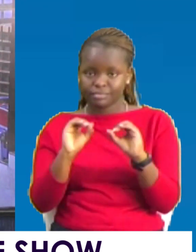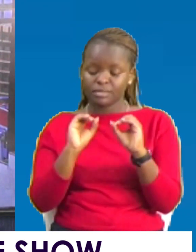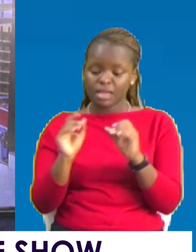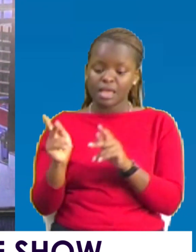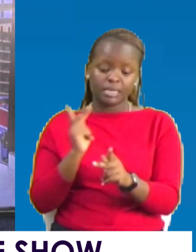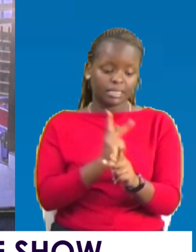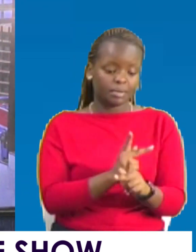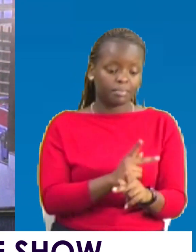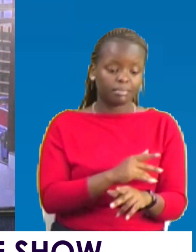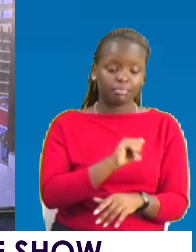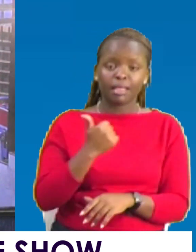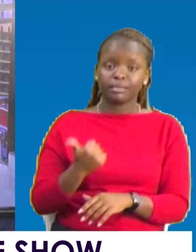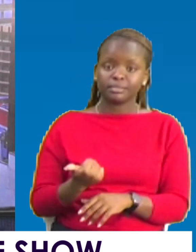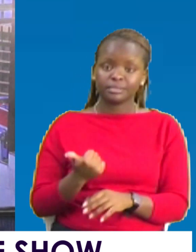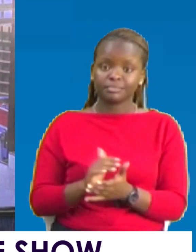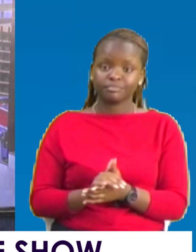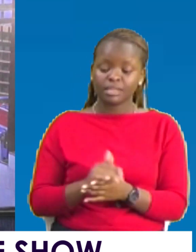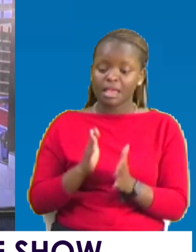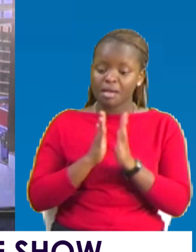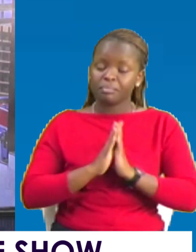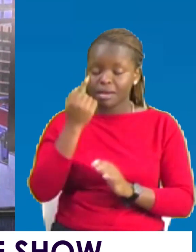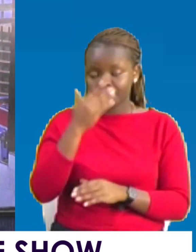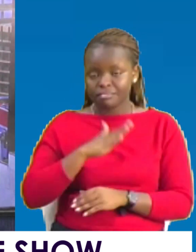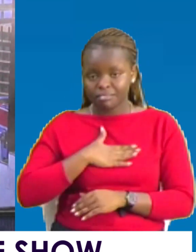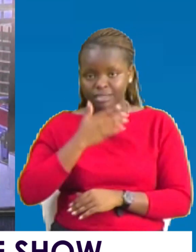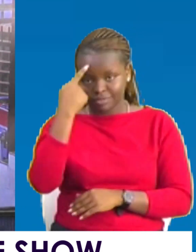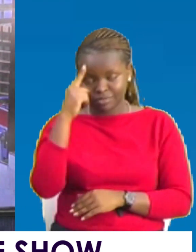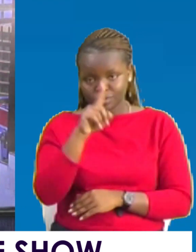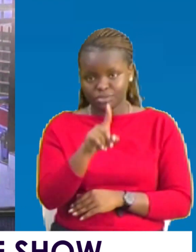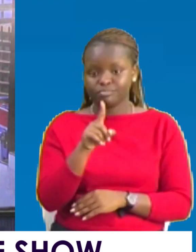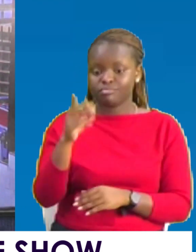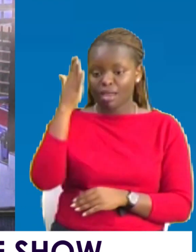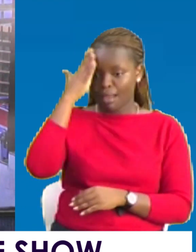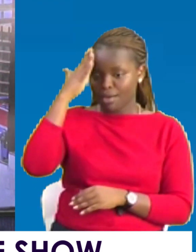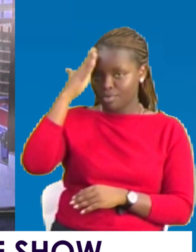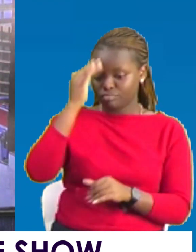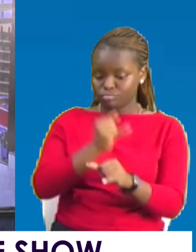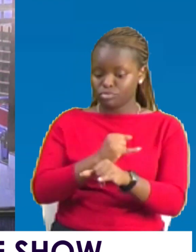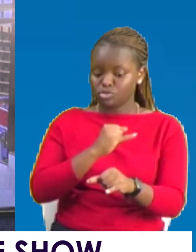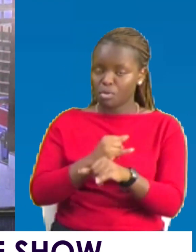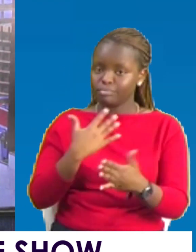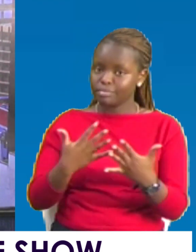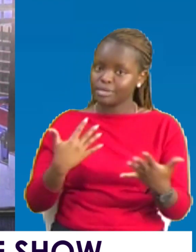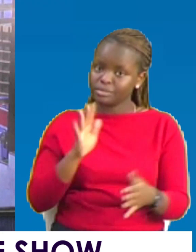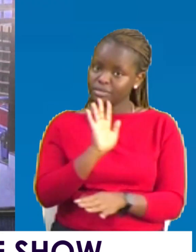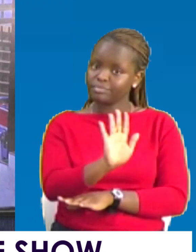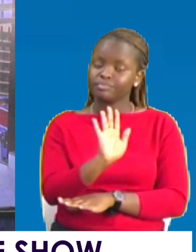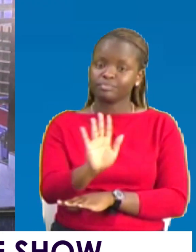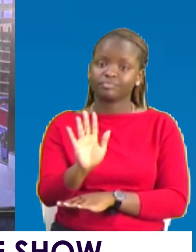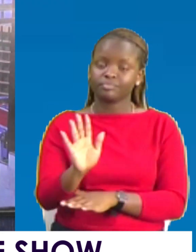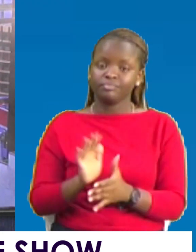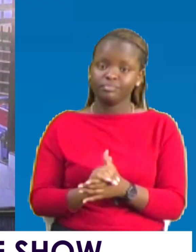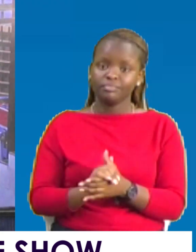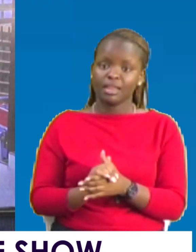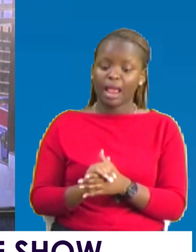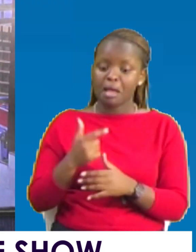in your place. That is my prayer for you. That you may realize the kind of job that is in your hands. Oh my.